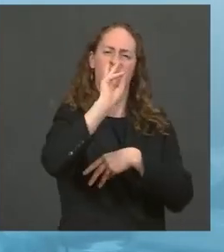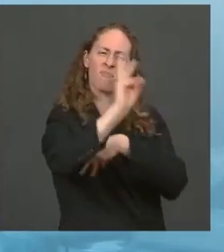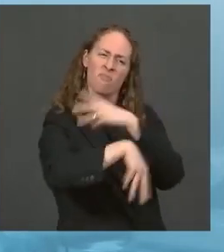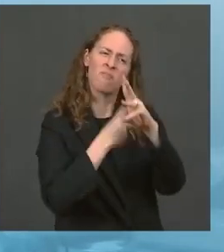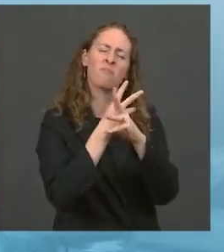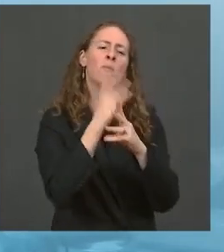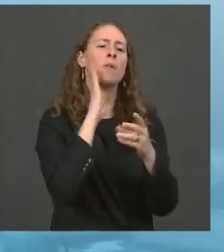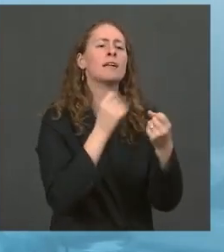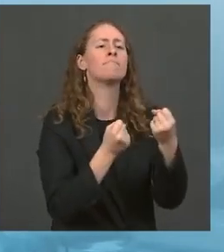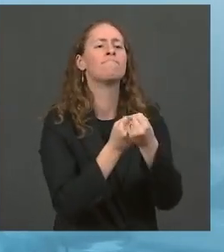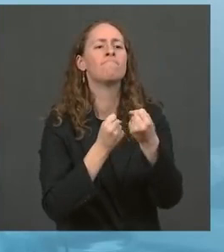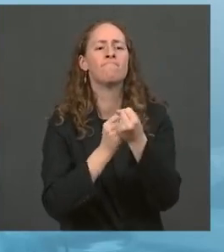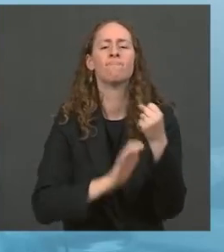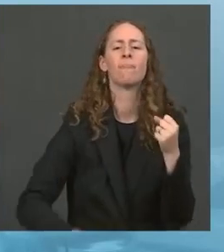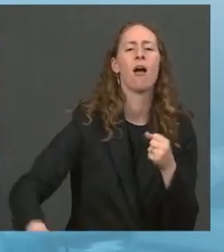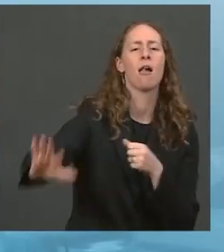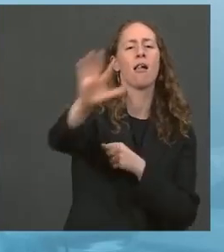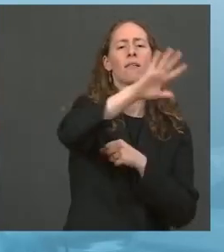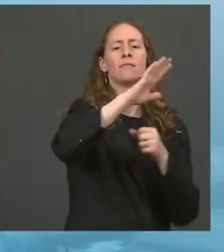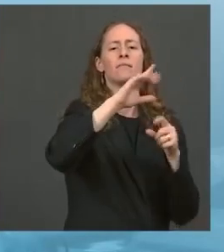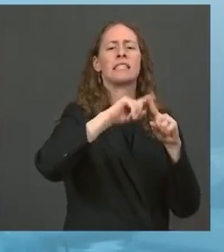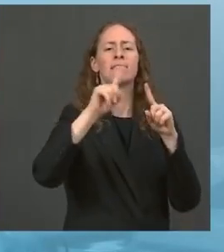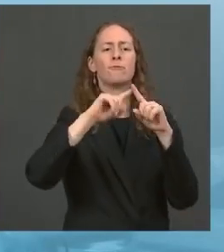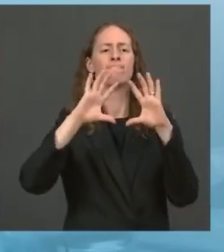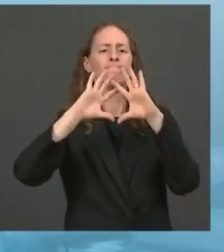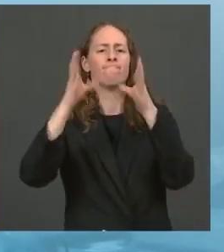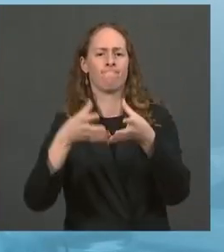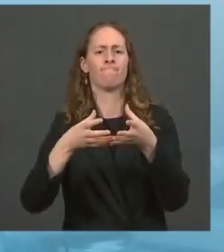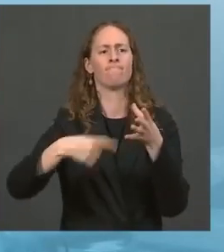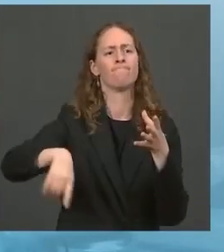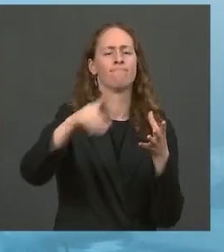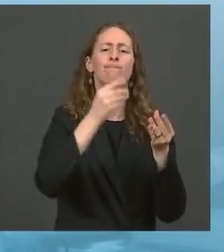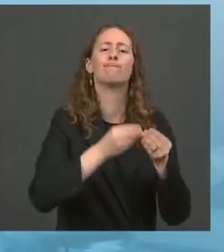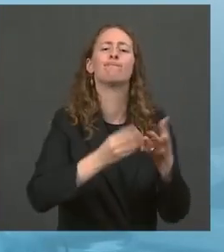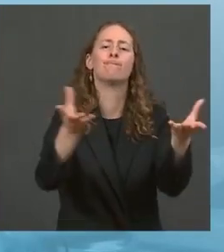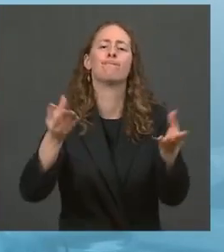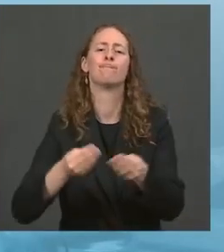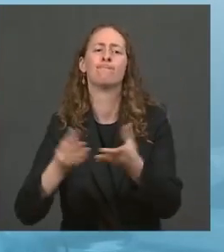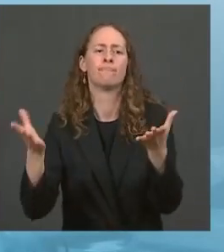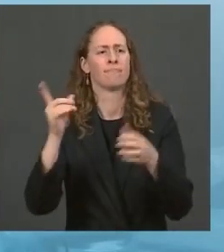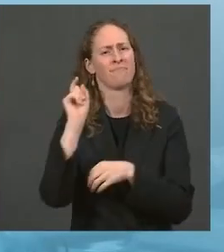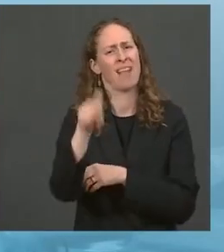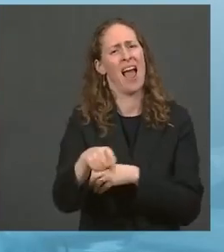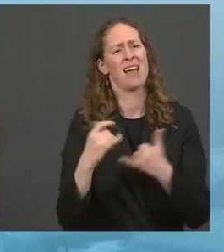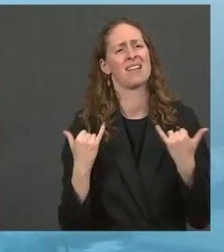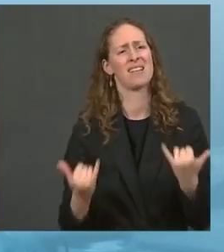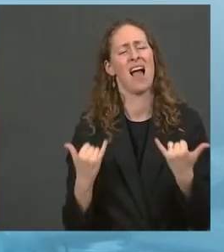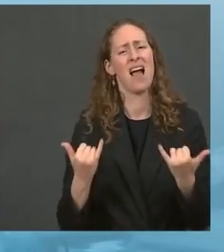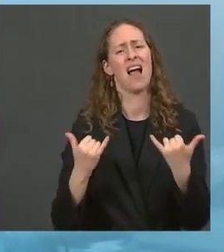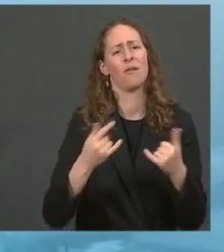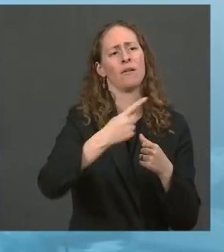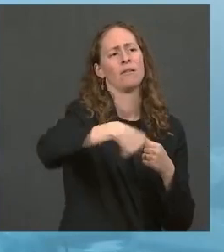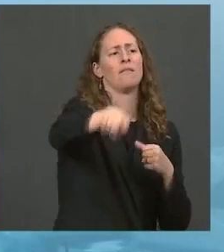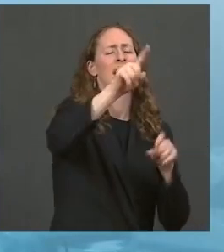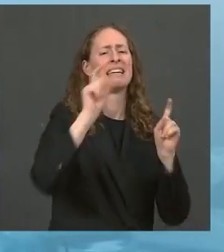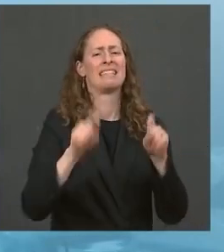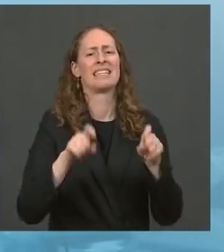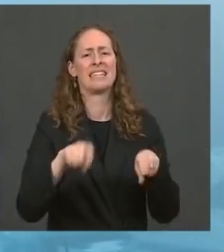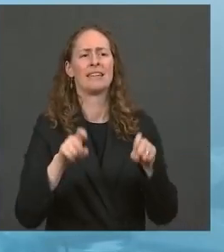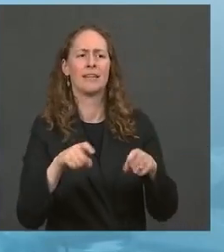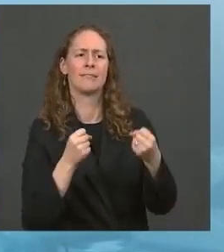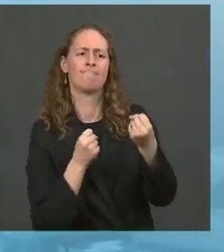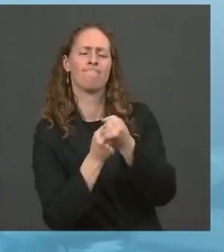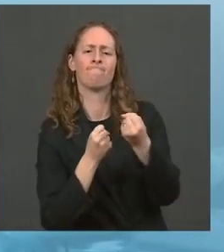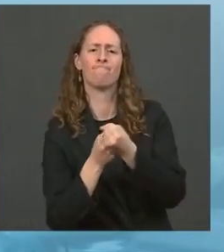facilitate vaccine distribution in regions in the greatest with the greatest need. And while vaccinating the world is the ultimate